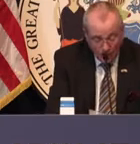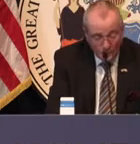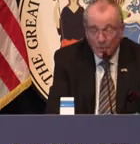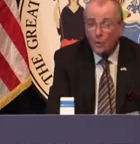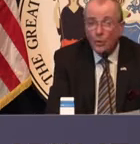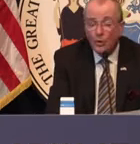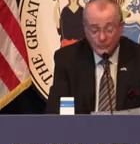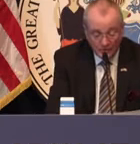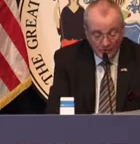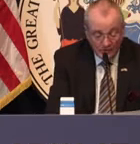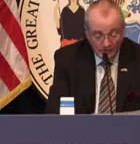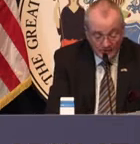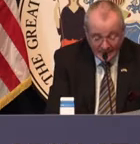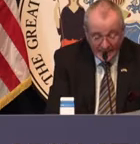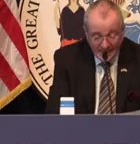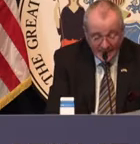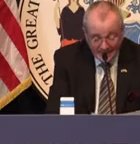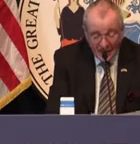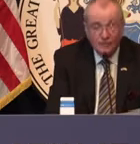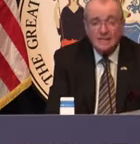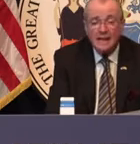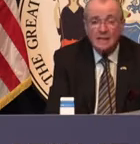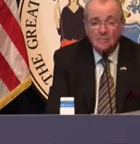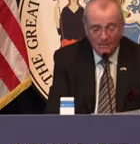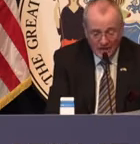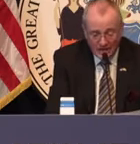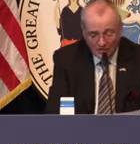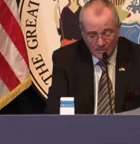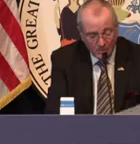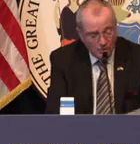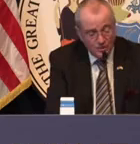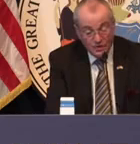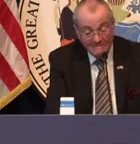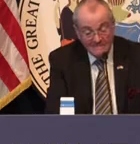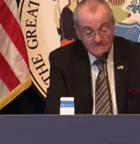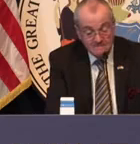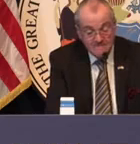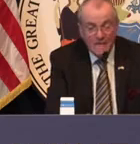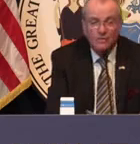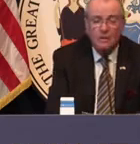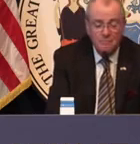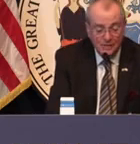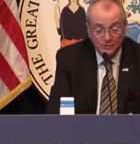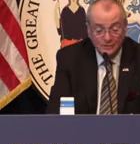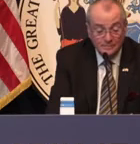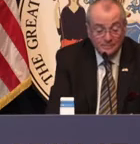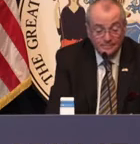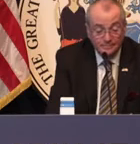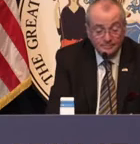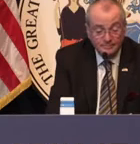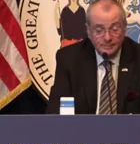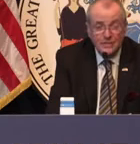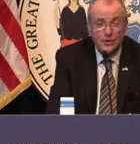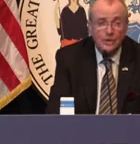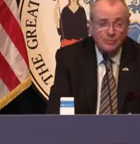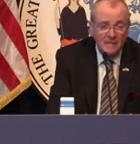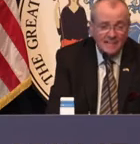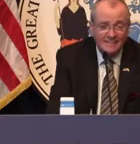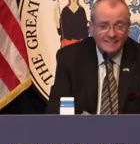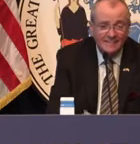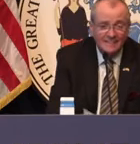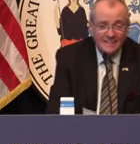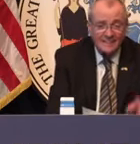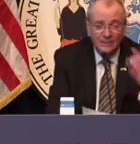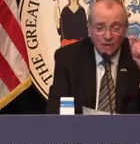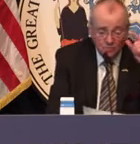We hope that our words today and every day can provide some closure and some peace. So let's